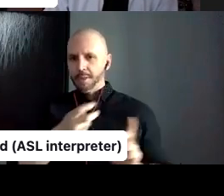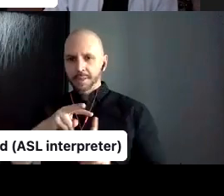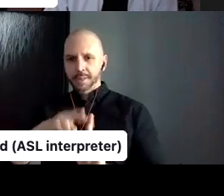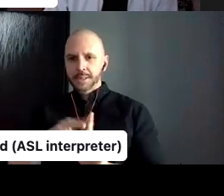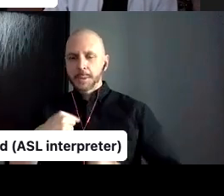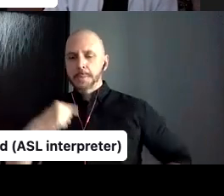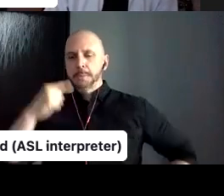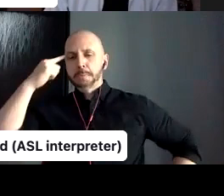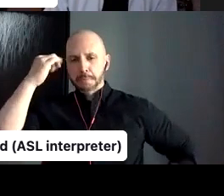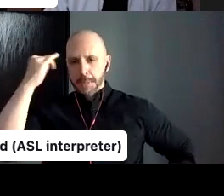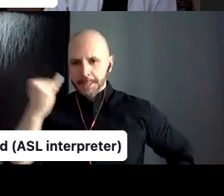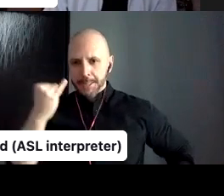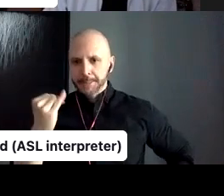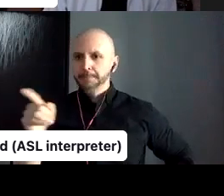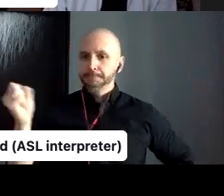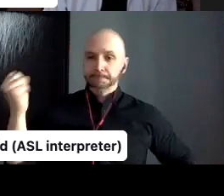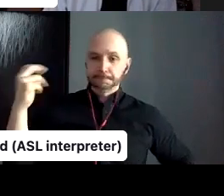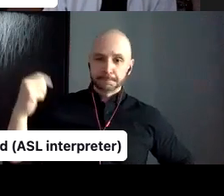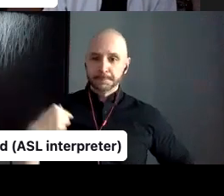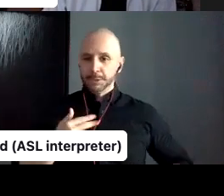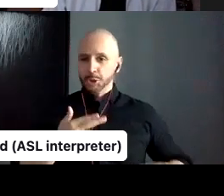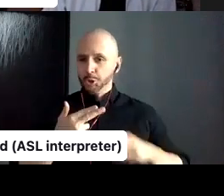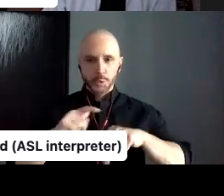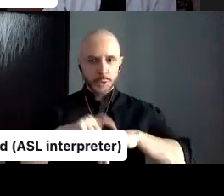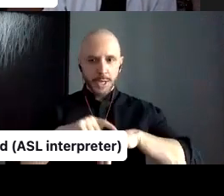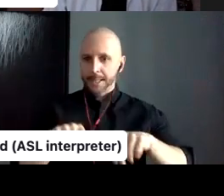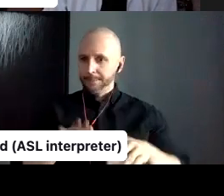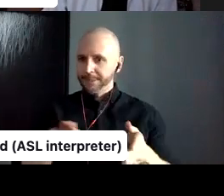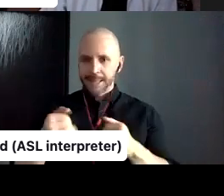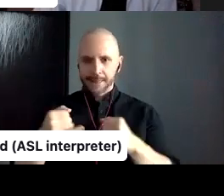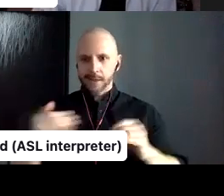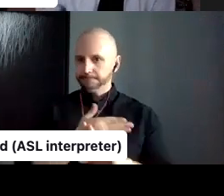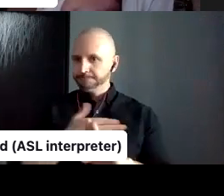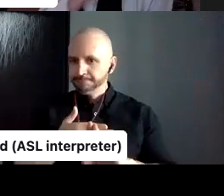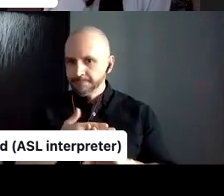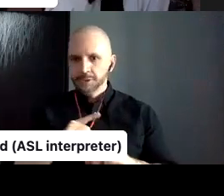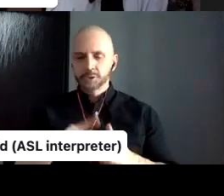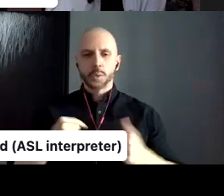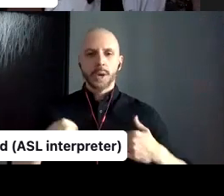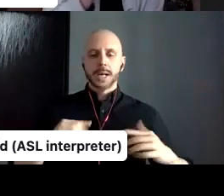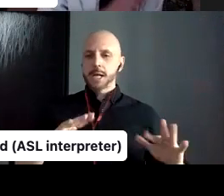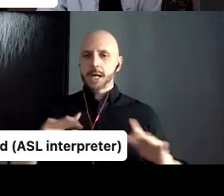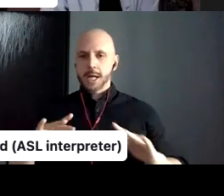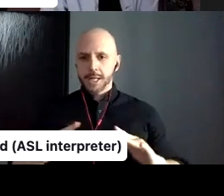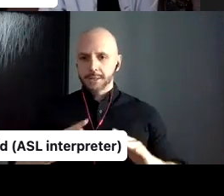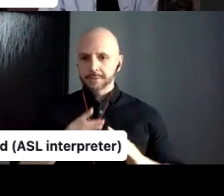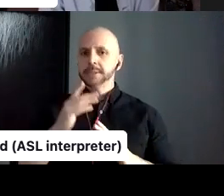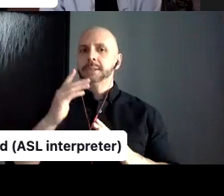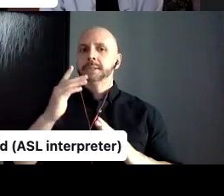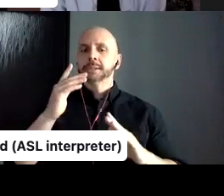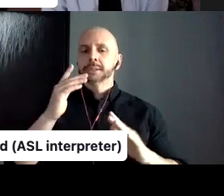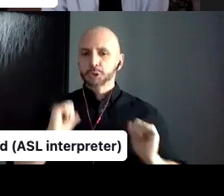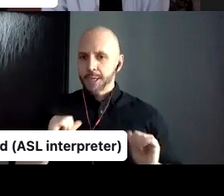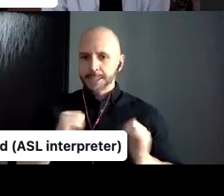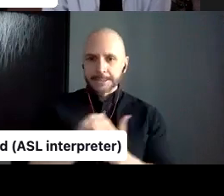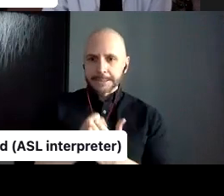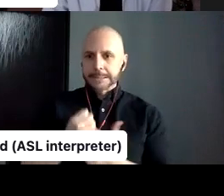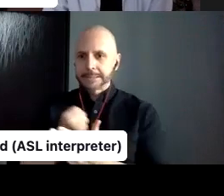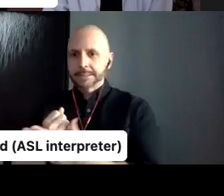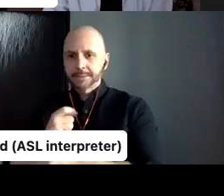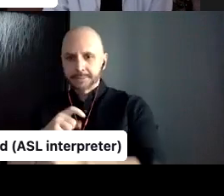you know, it's a short time. So being on the road, trying to fit in somewhere sometime to, to work on it. Uh, so